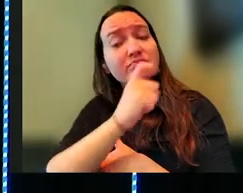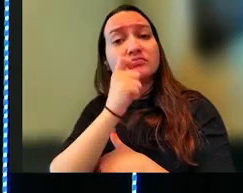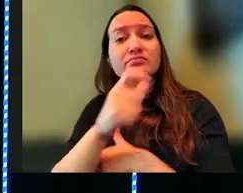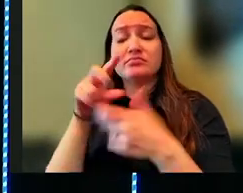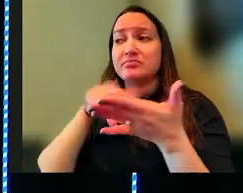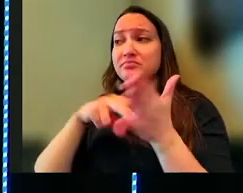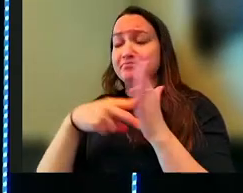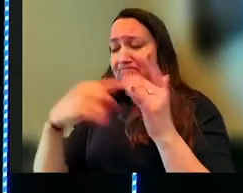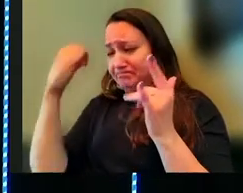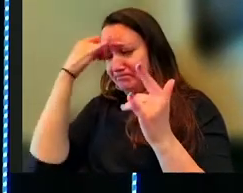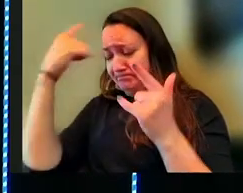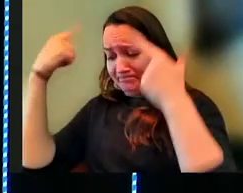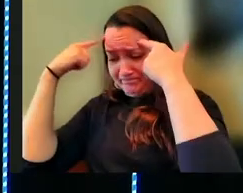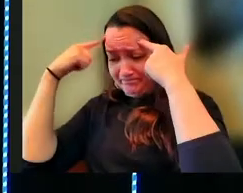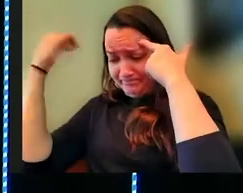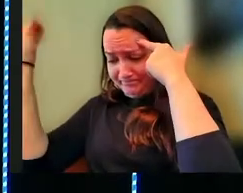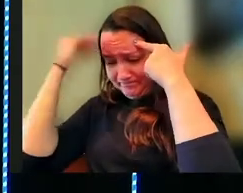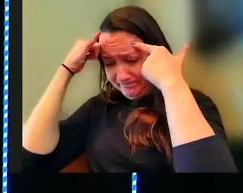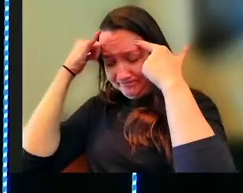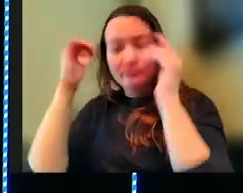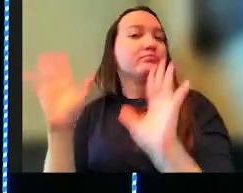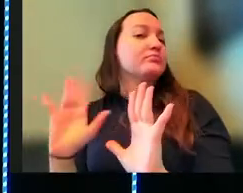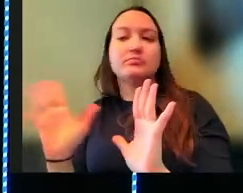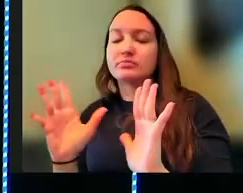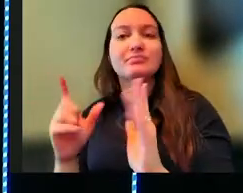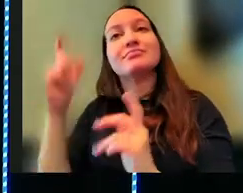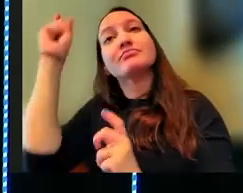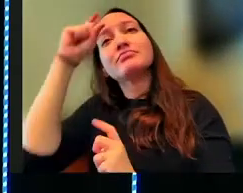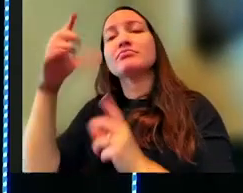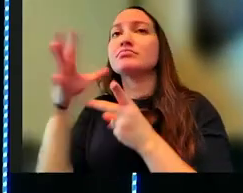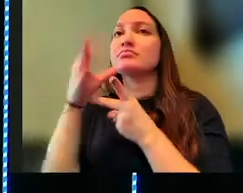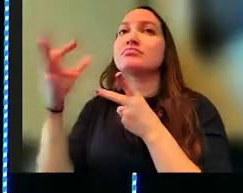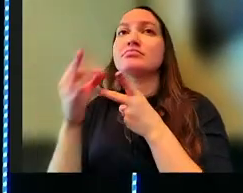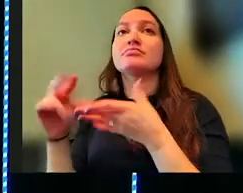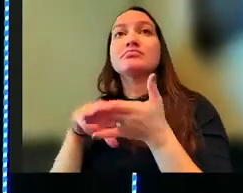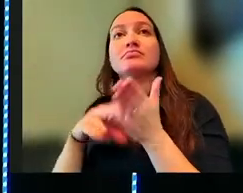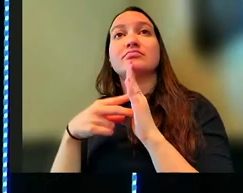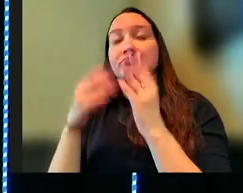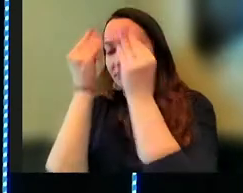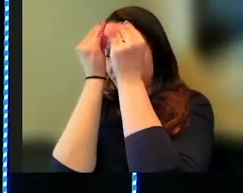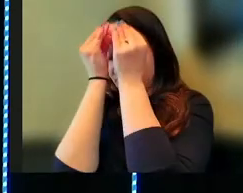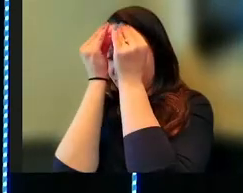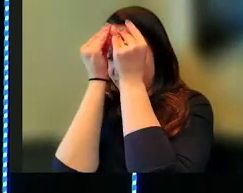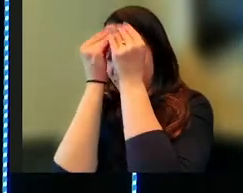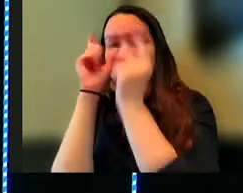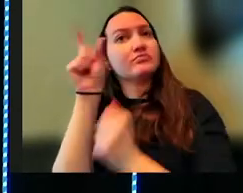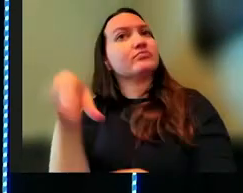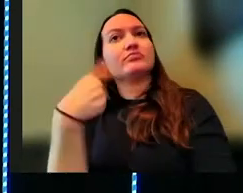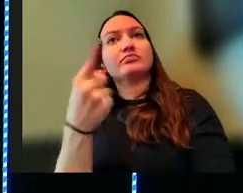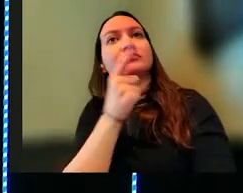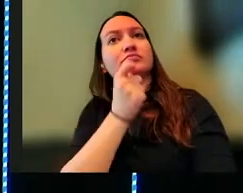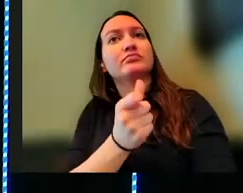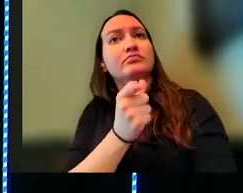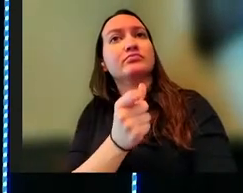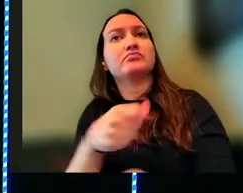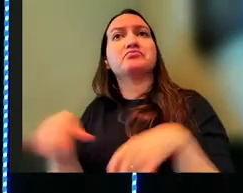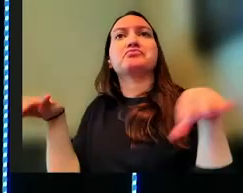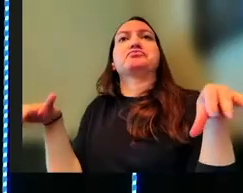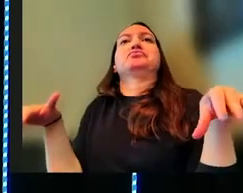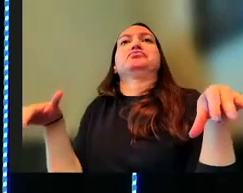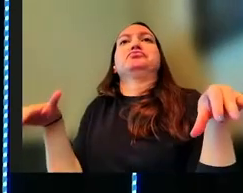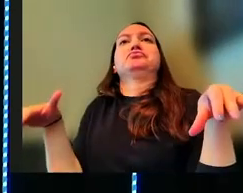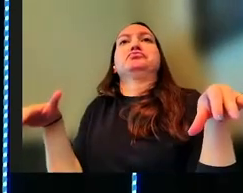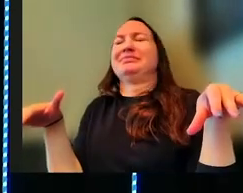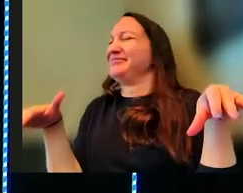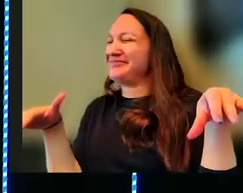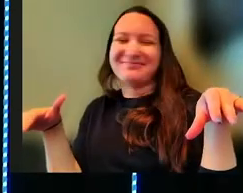in your mind. The wise choice was not just meant to sit in your brain and have nothing done with it, right?